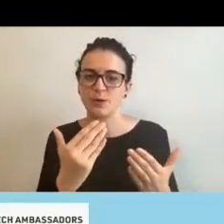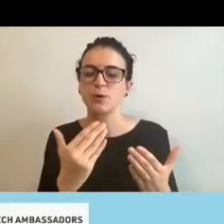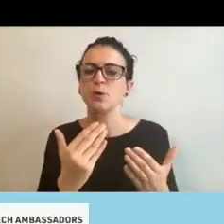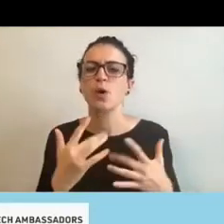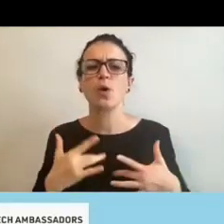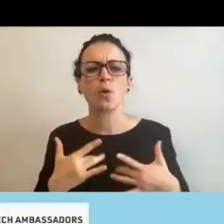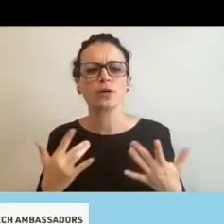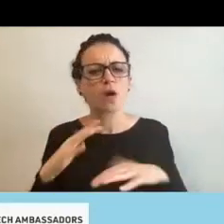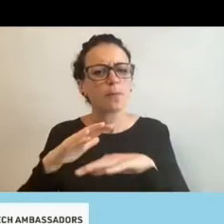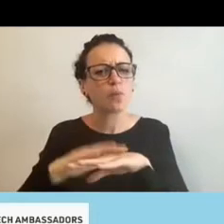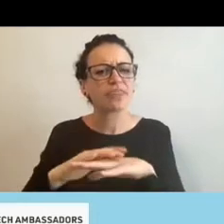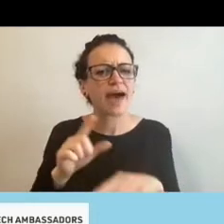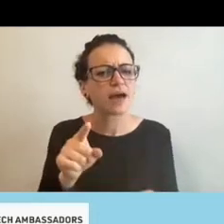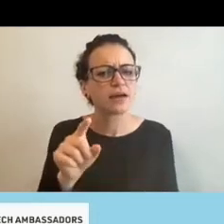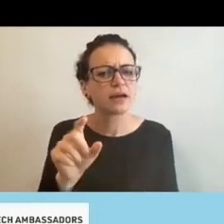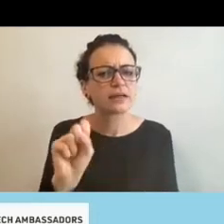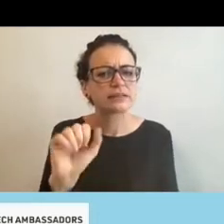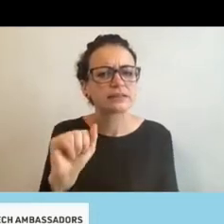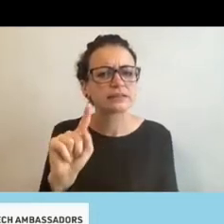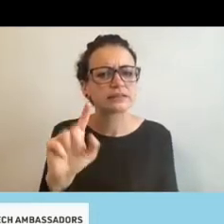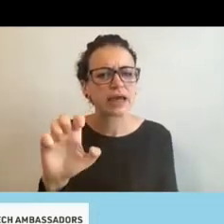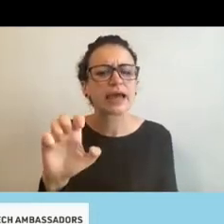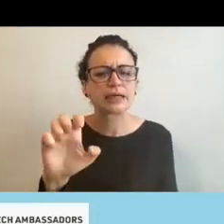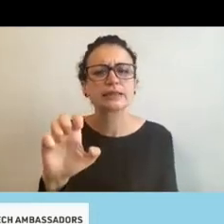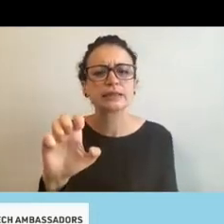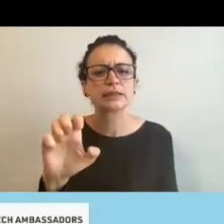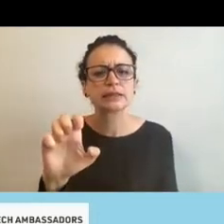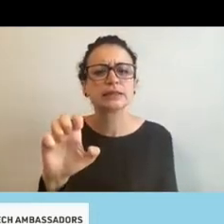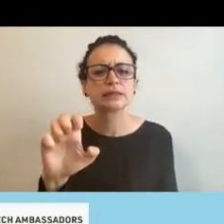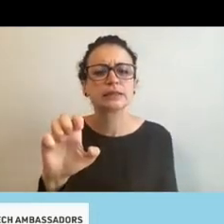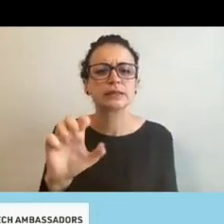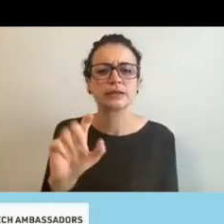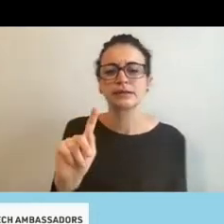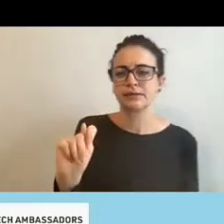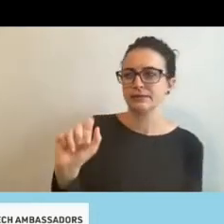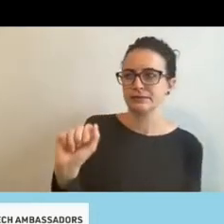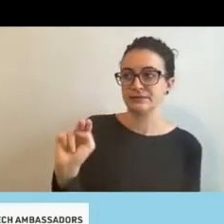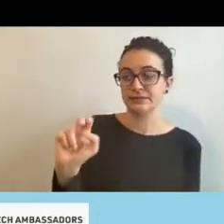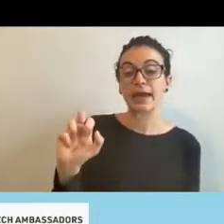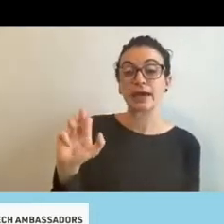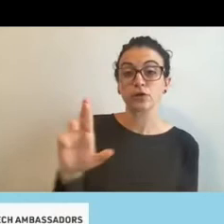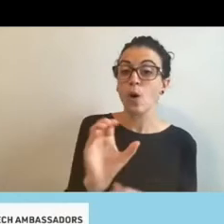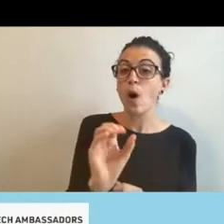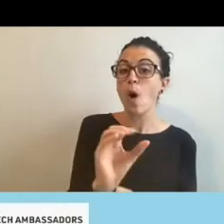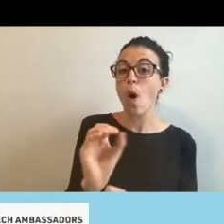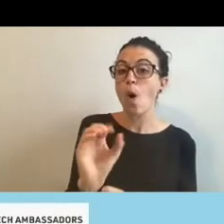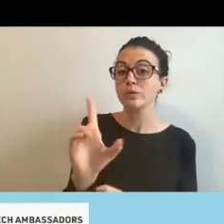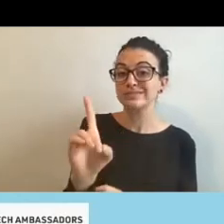coming? Yeah. They approved. OOD approved it.